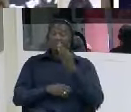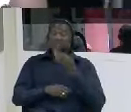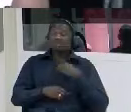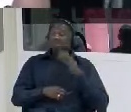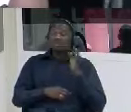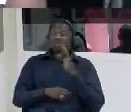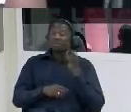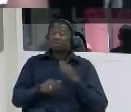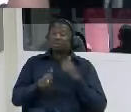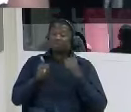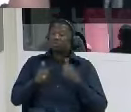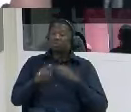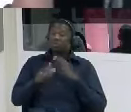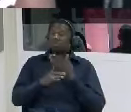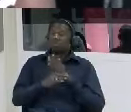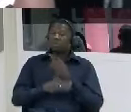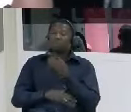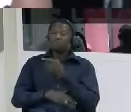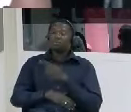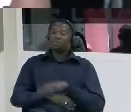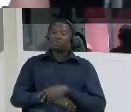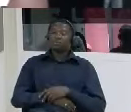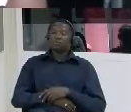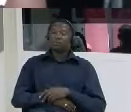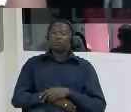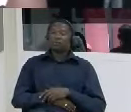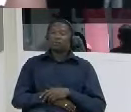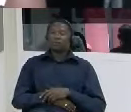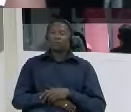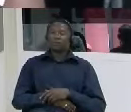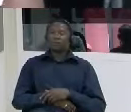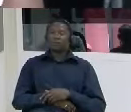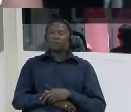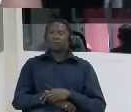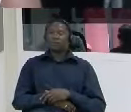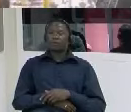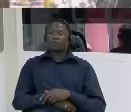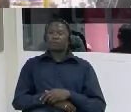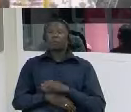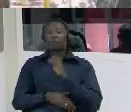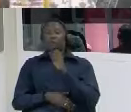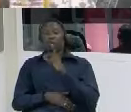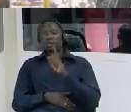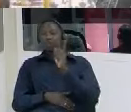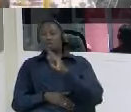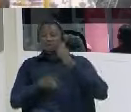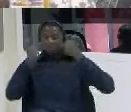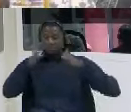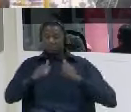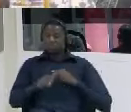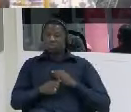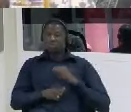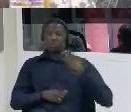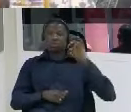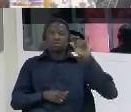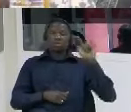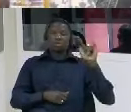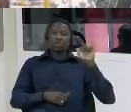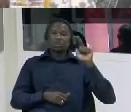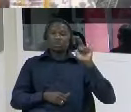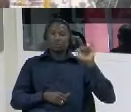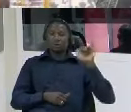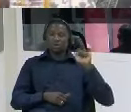so what happened with yaya dampha in particular just briefly um we are running out of time